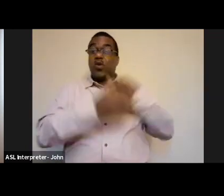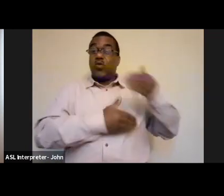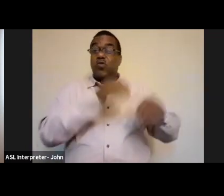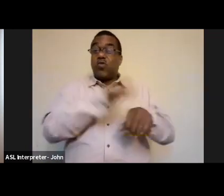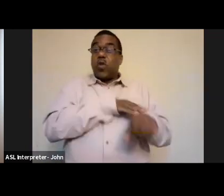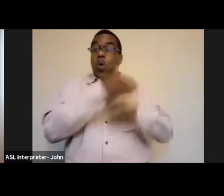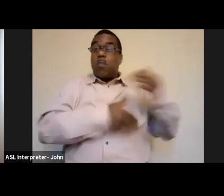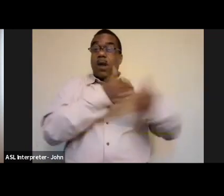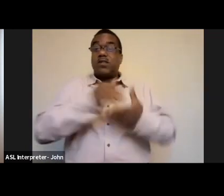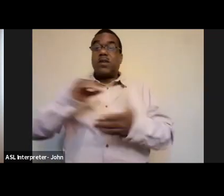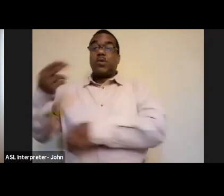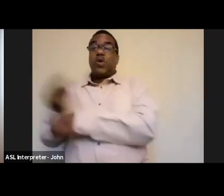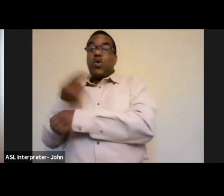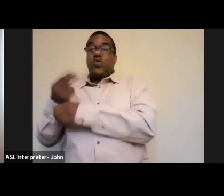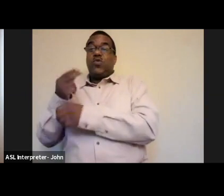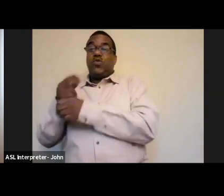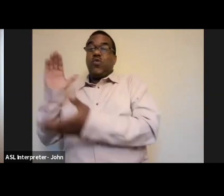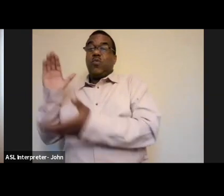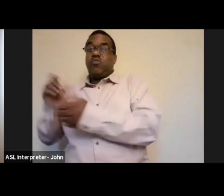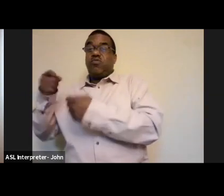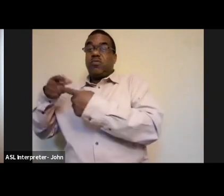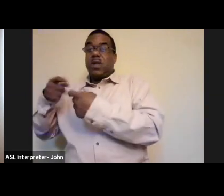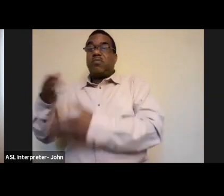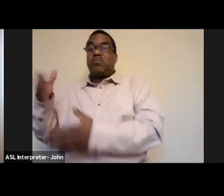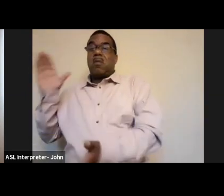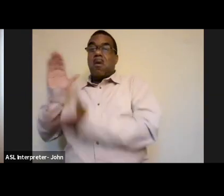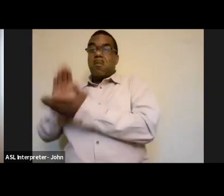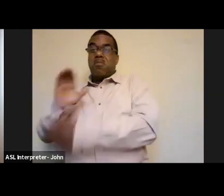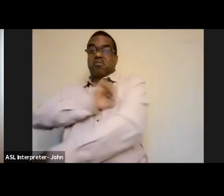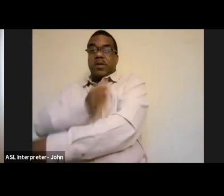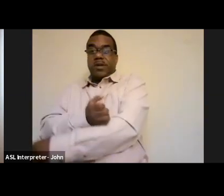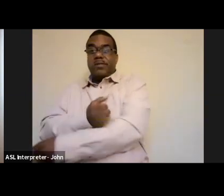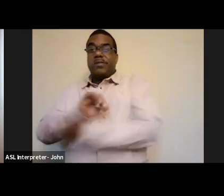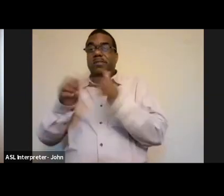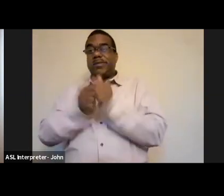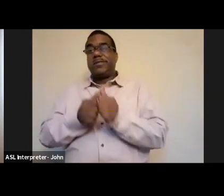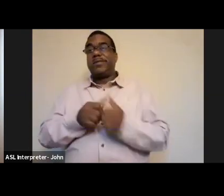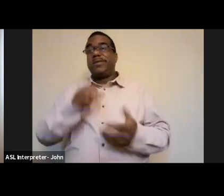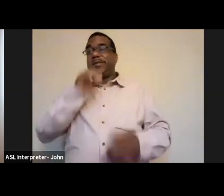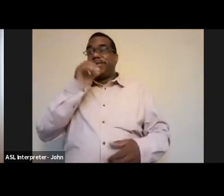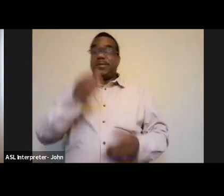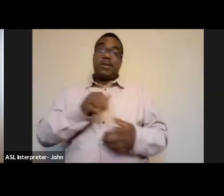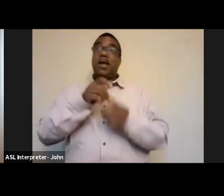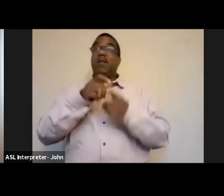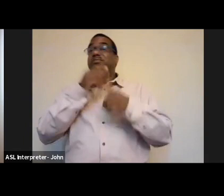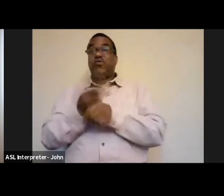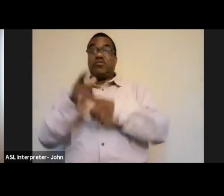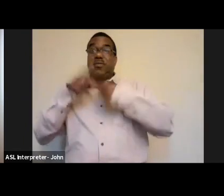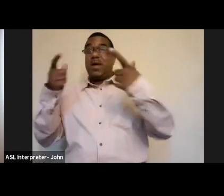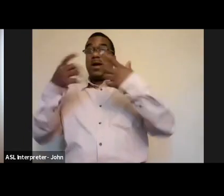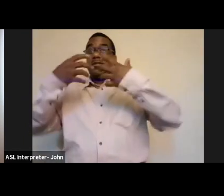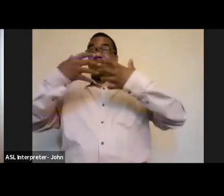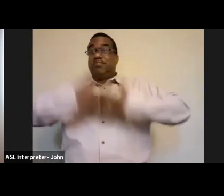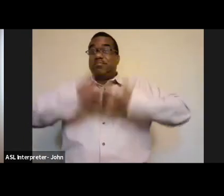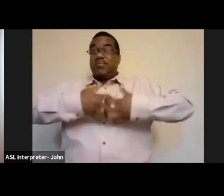electricity, less energy, spending less time using large industrial machinery, you're spending less